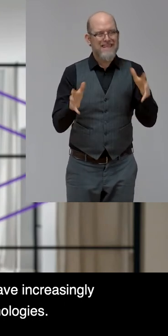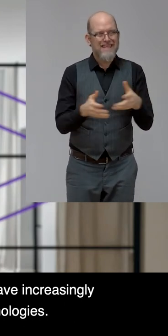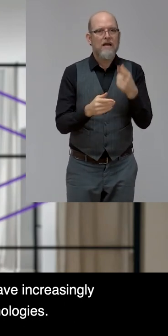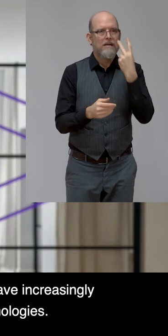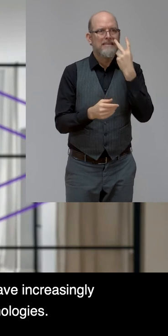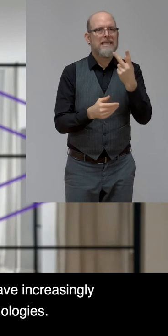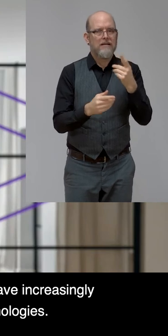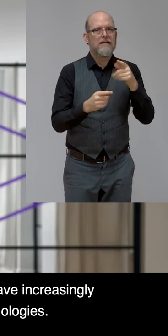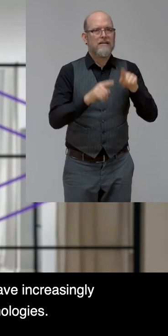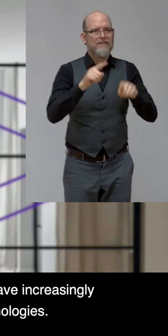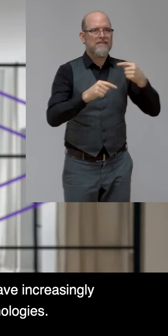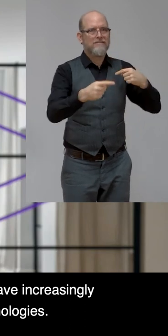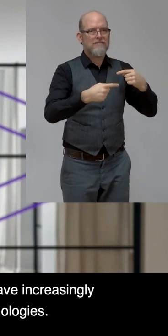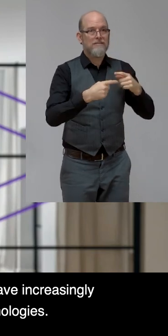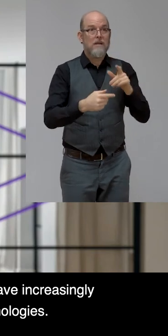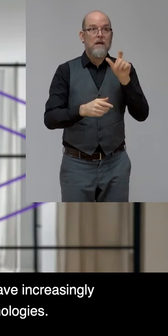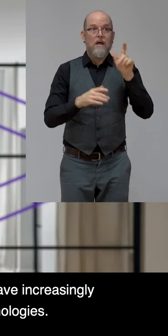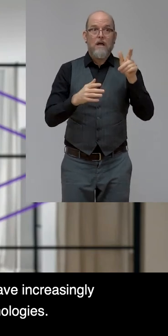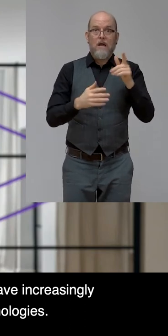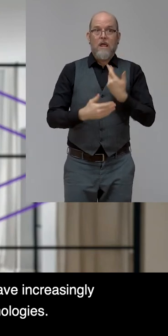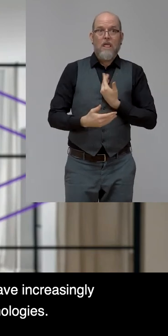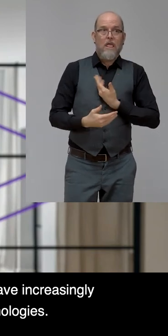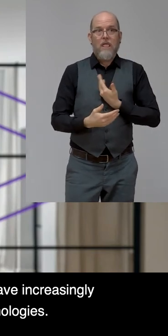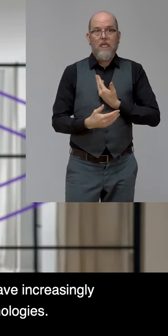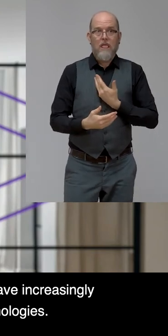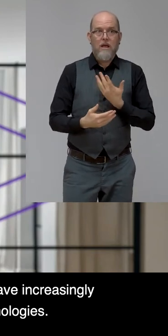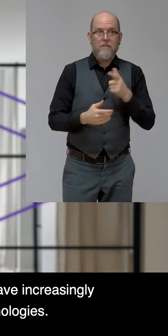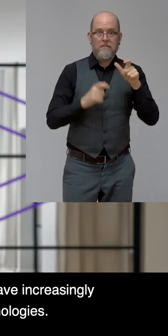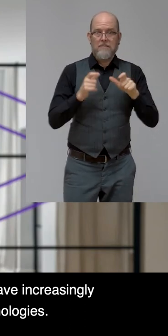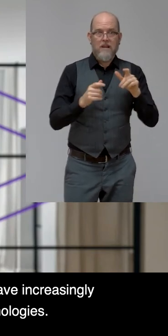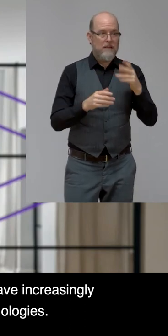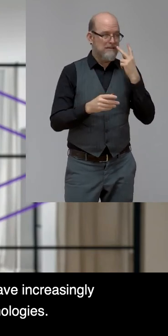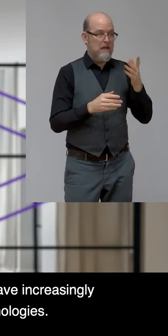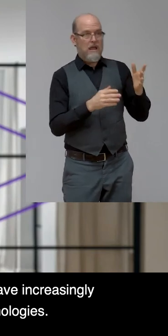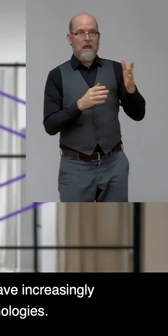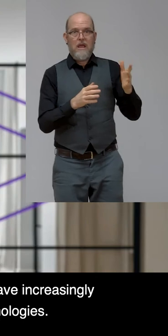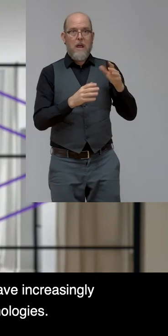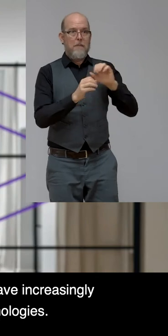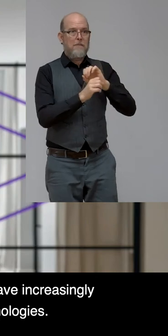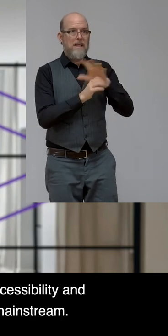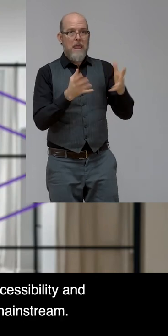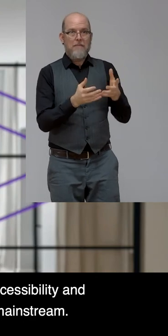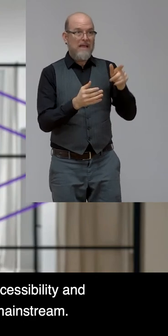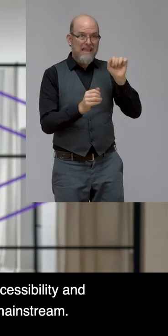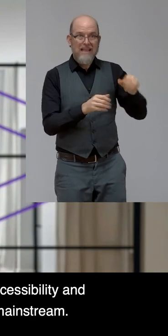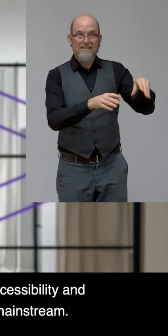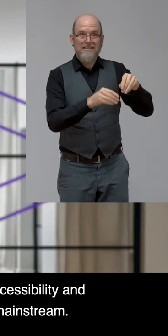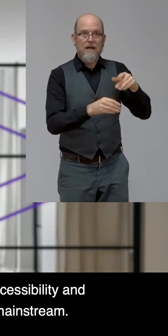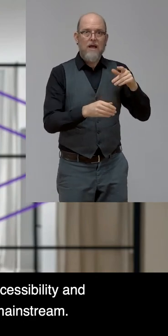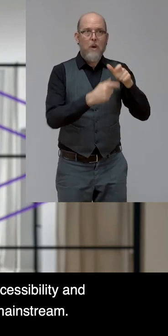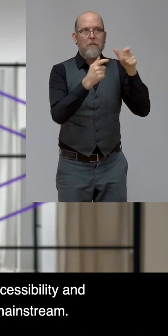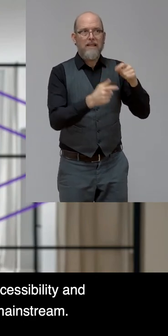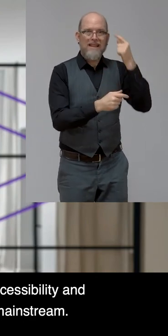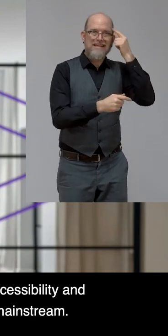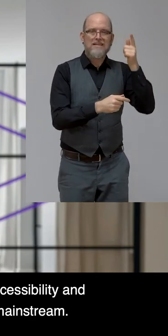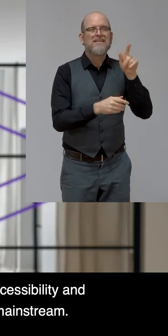have increasingly embraced flexible working, remote working technologies, I love